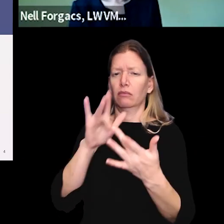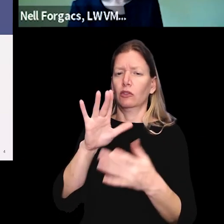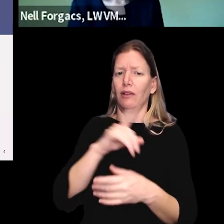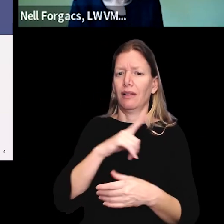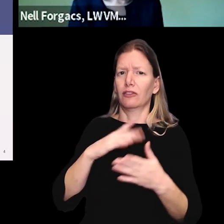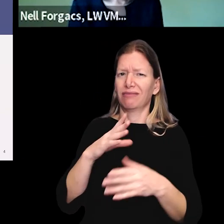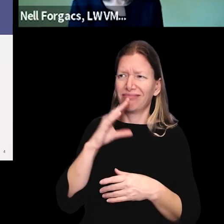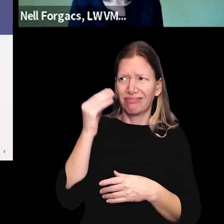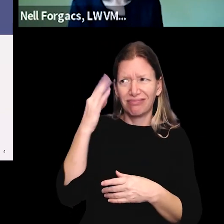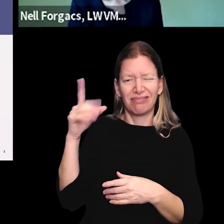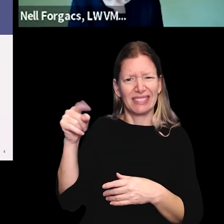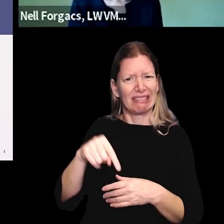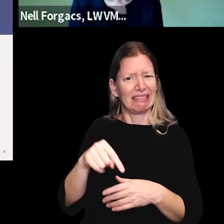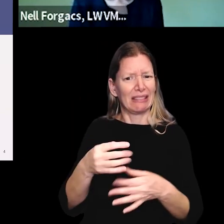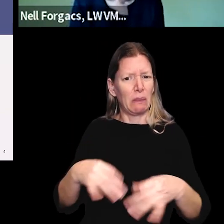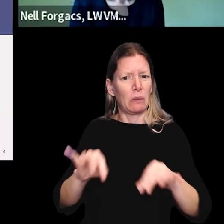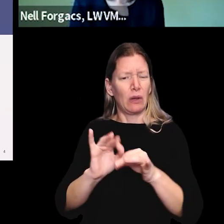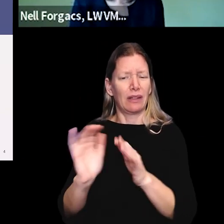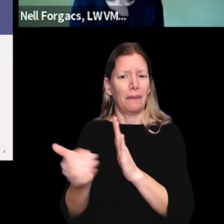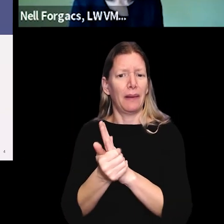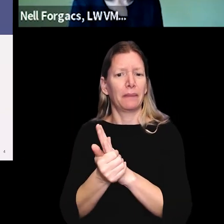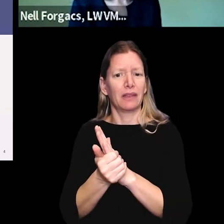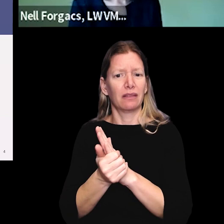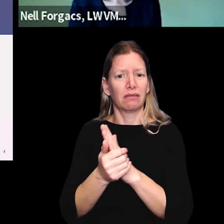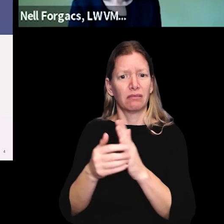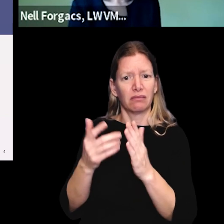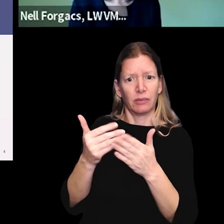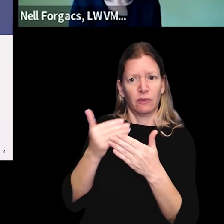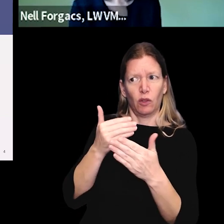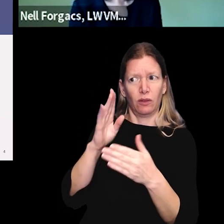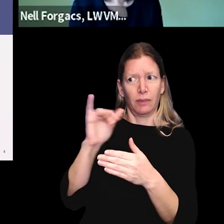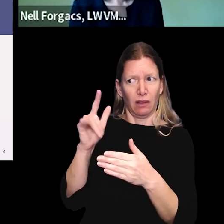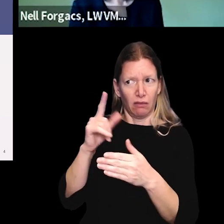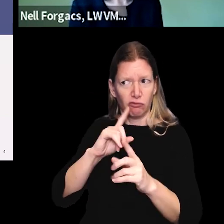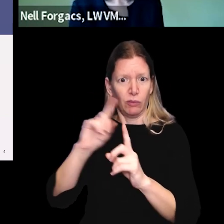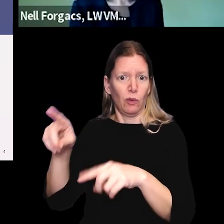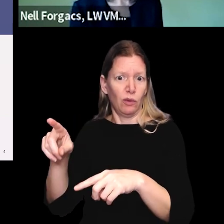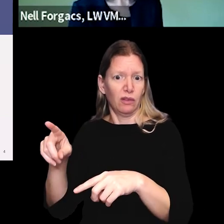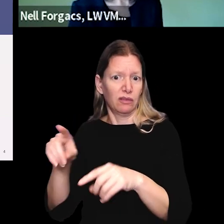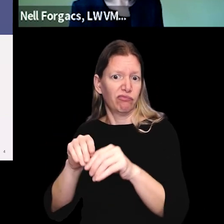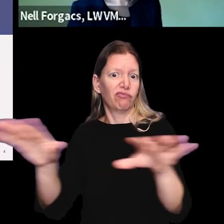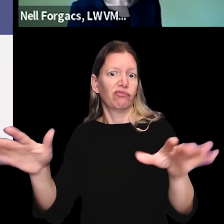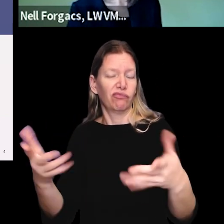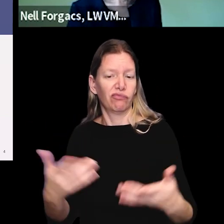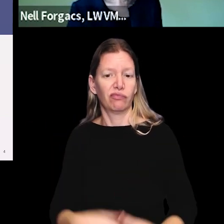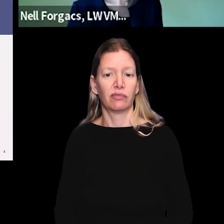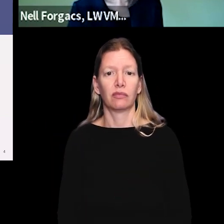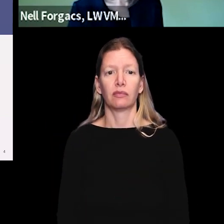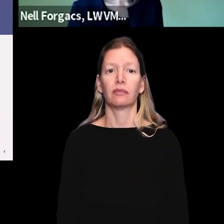legislator and let them know that this would be an important amendment before this bill is reported out.